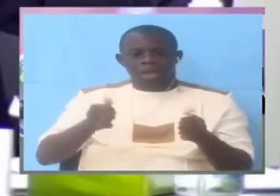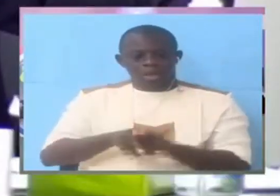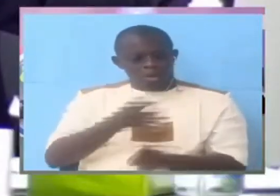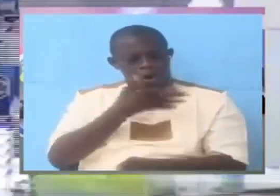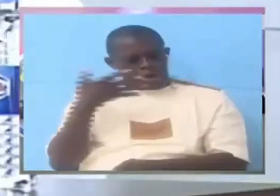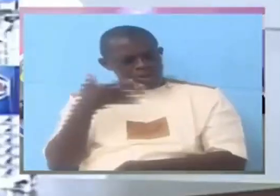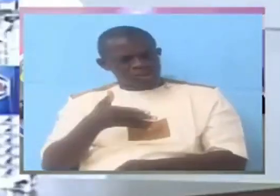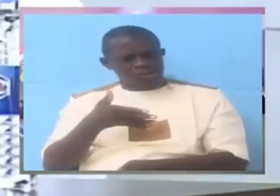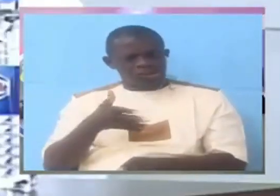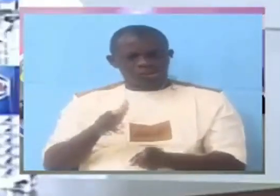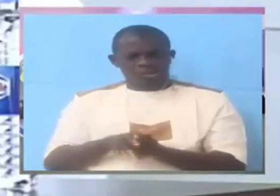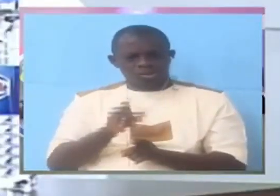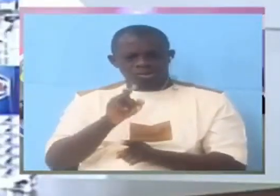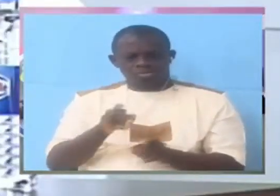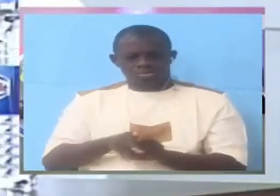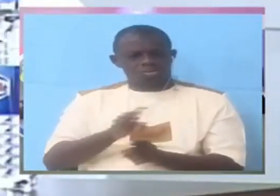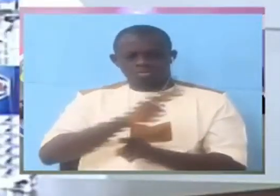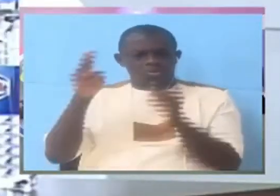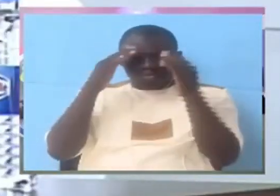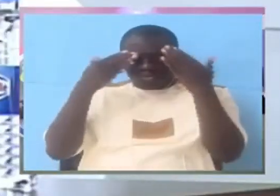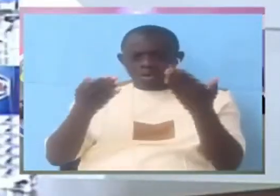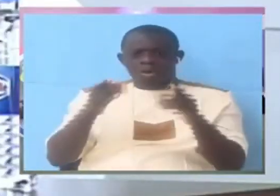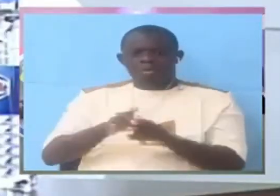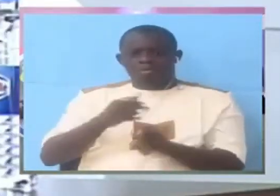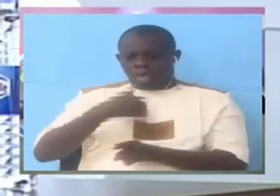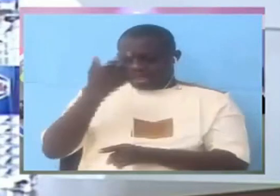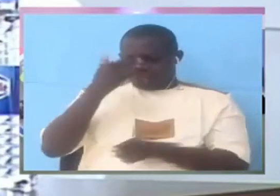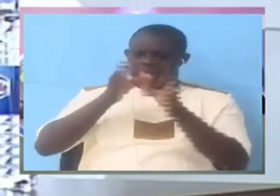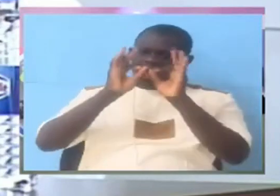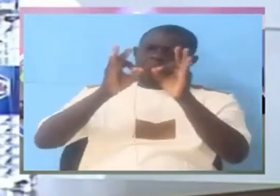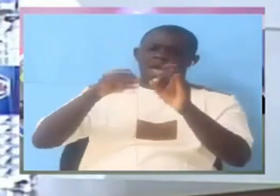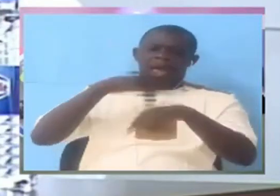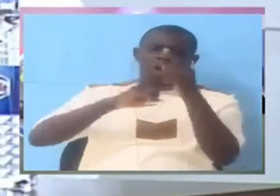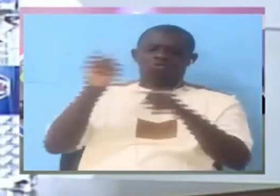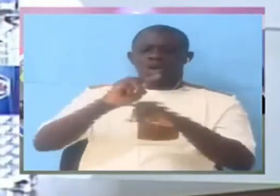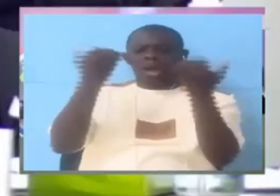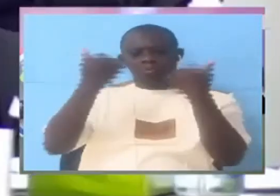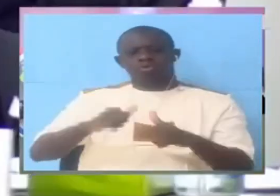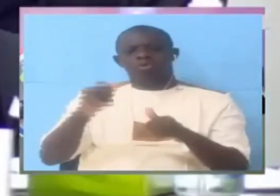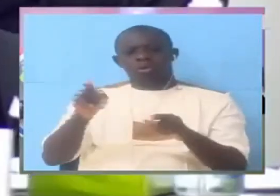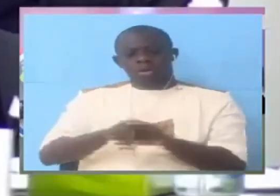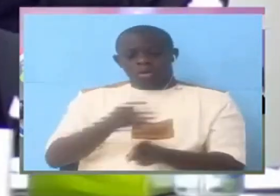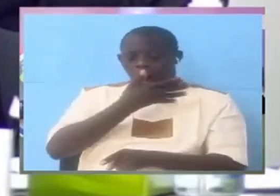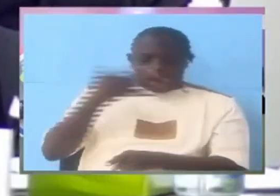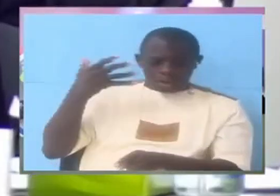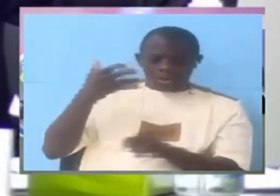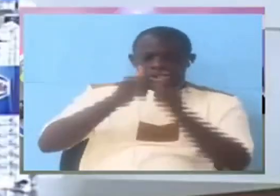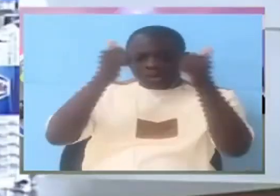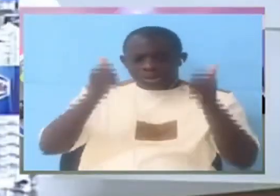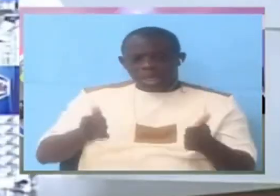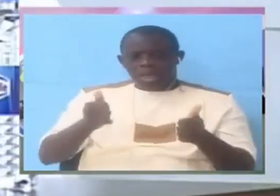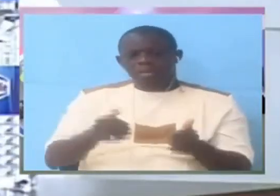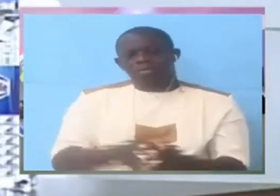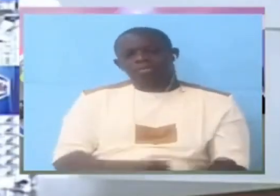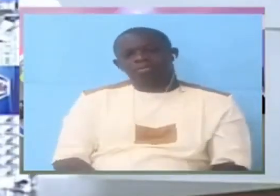I thought I'm here to give my verse on Adverse Let's go on Let's go on on this point Can